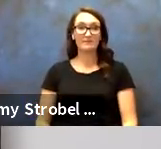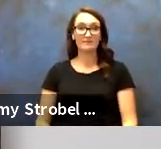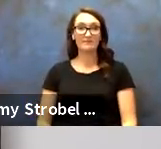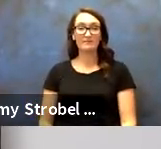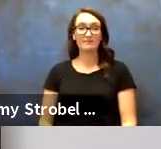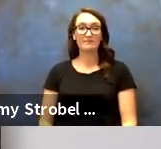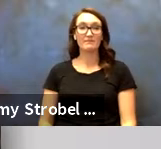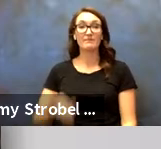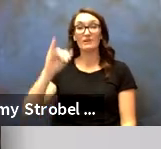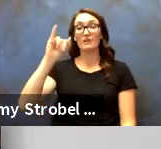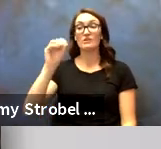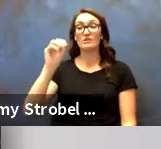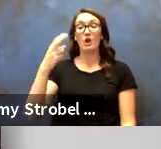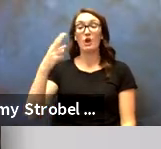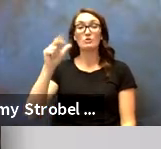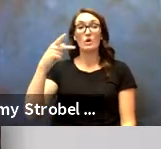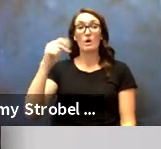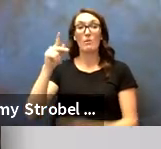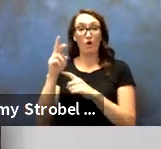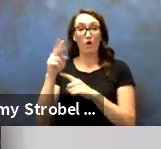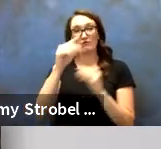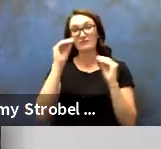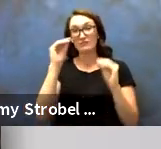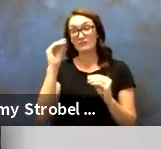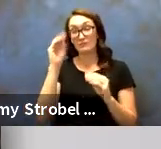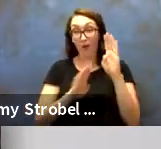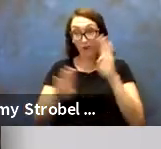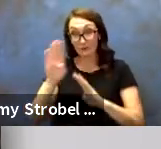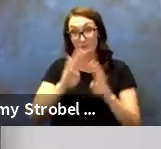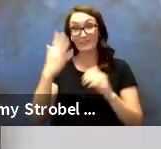Joshua Parker, Biology Instructor, five years.